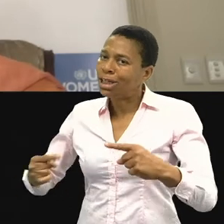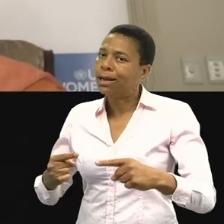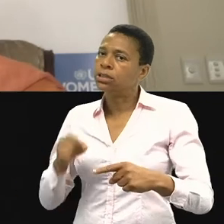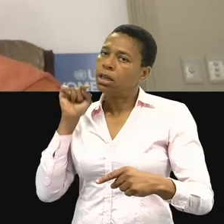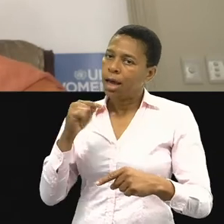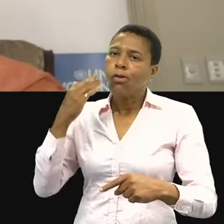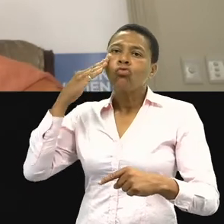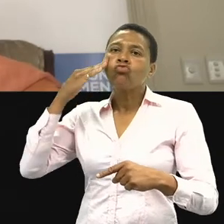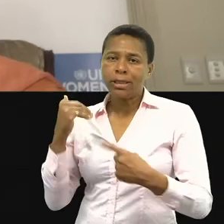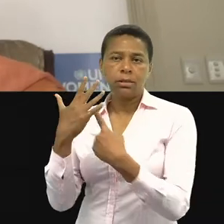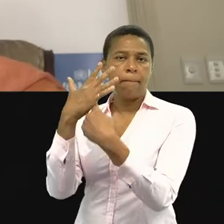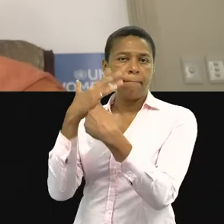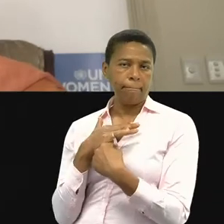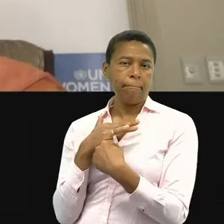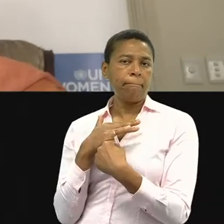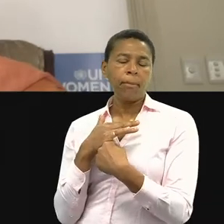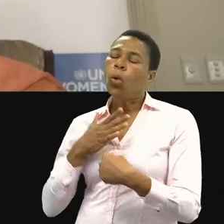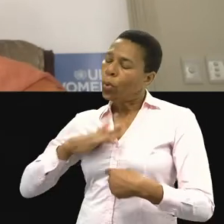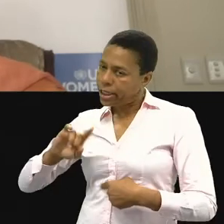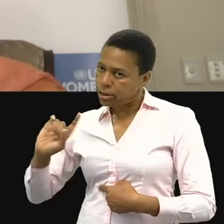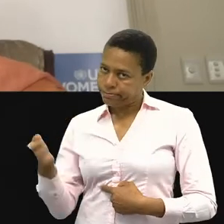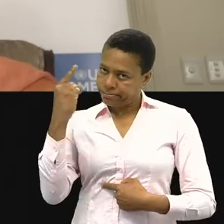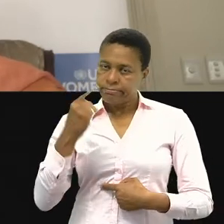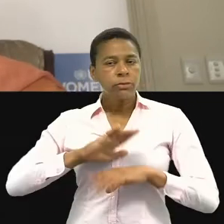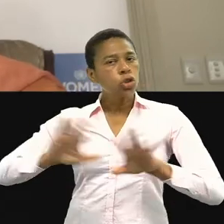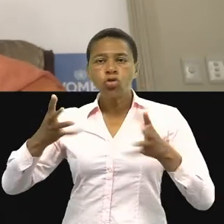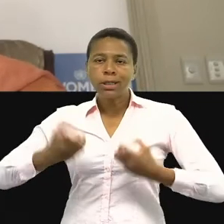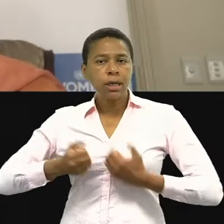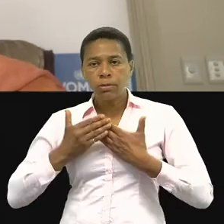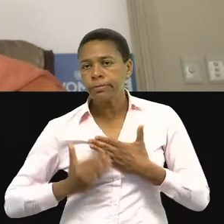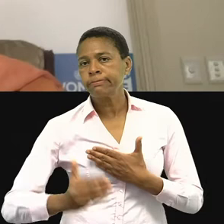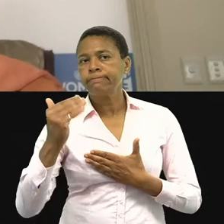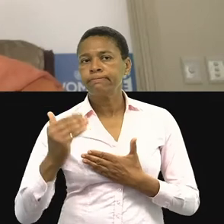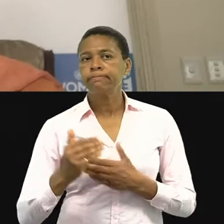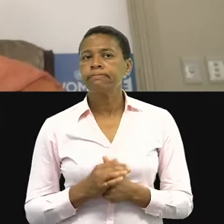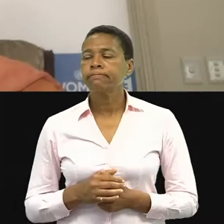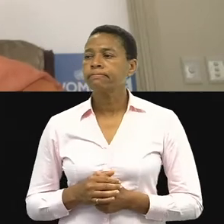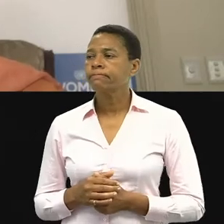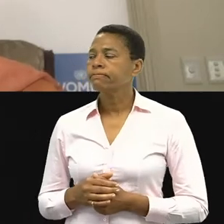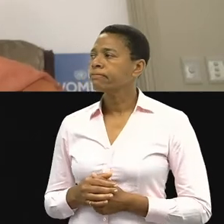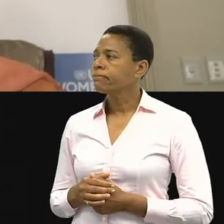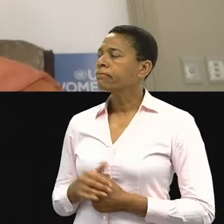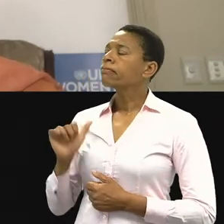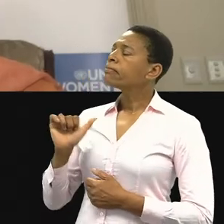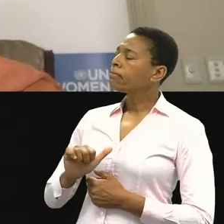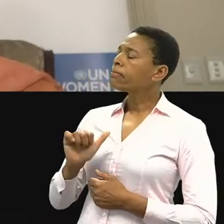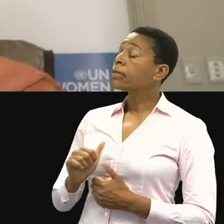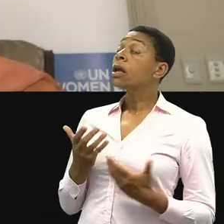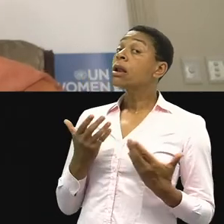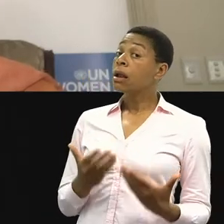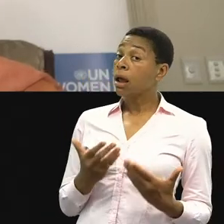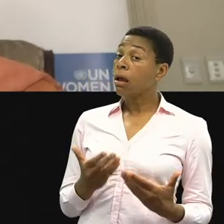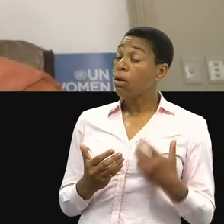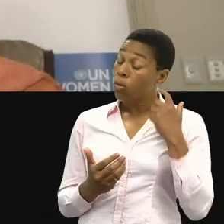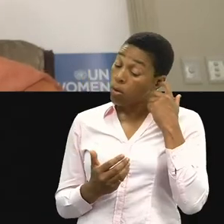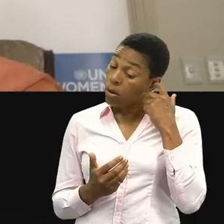Now that we've had to all be isolated and reach out online, it's very clear who gets left behind. And this particular WOW Global,